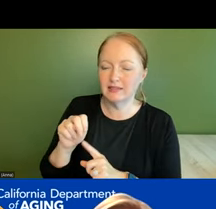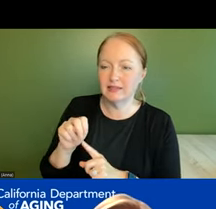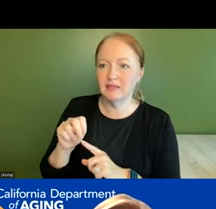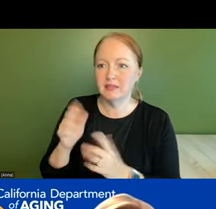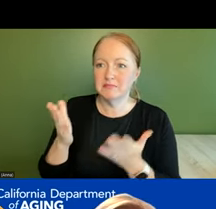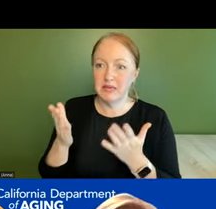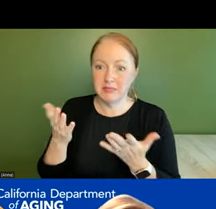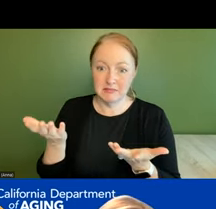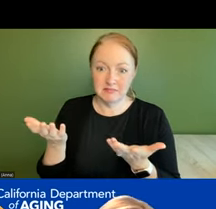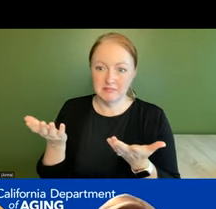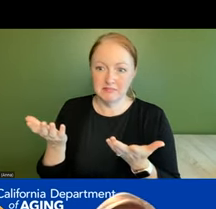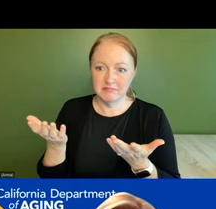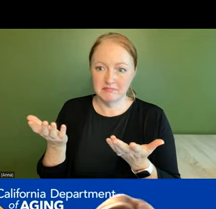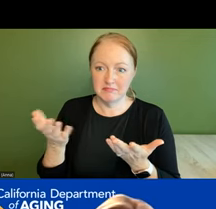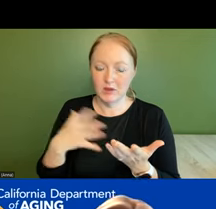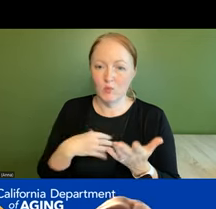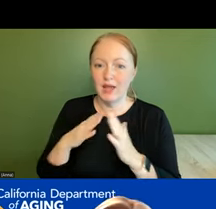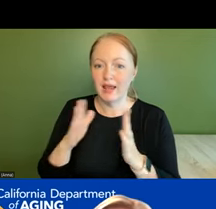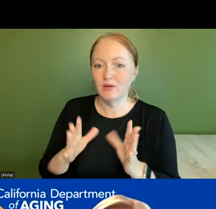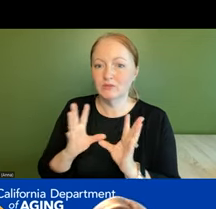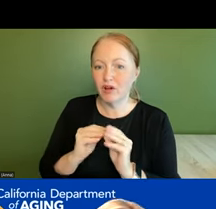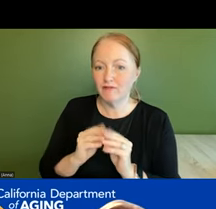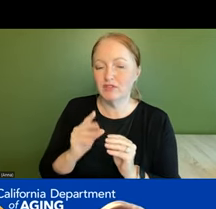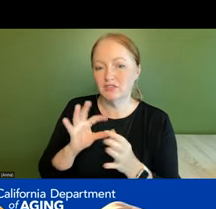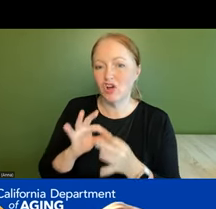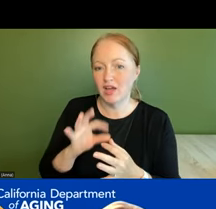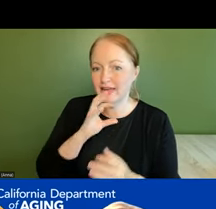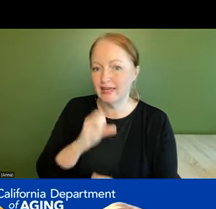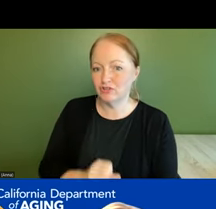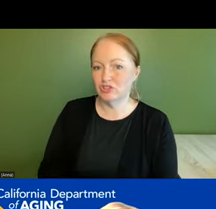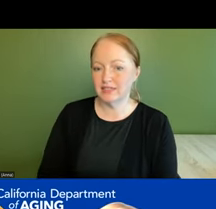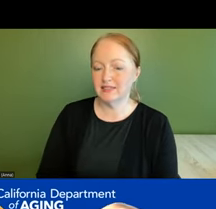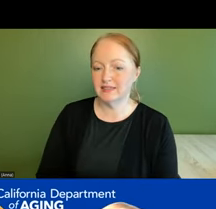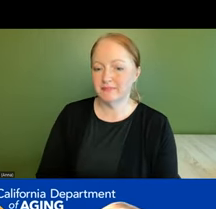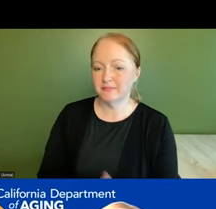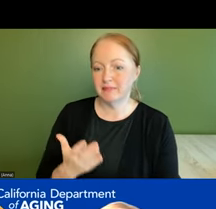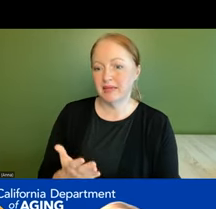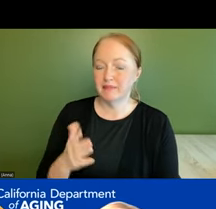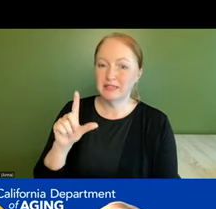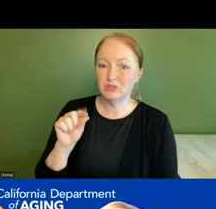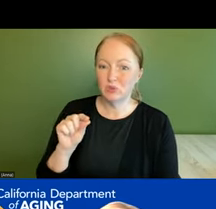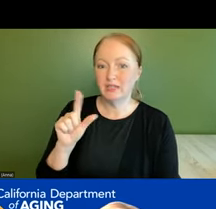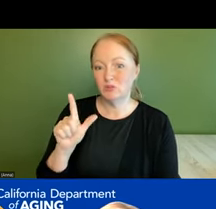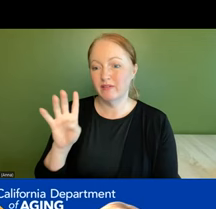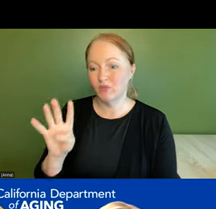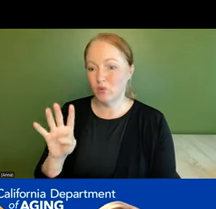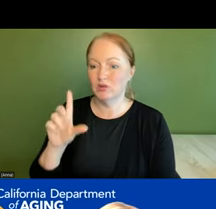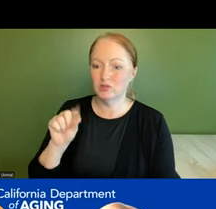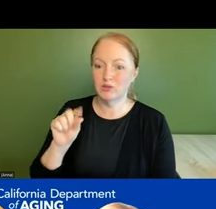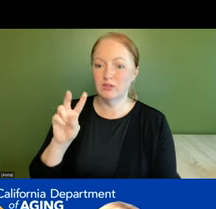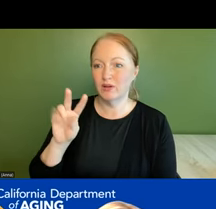yet be a white house conference on aging it may be 2024 2025